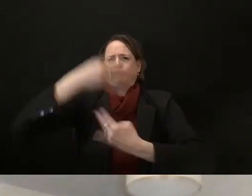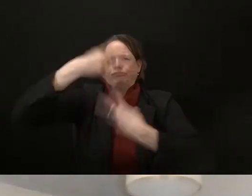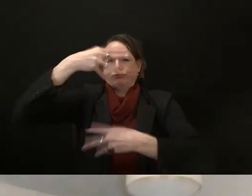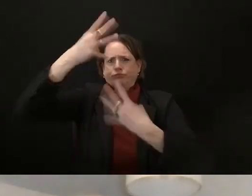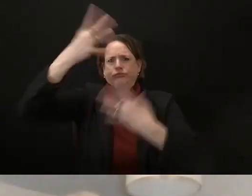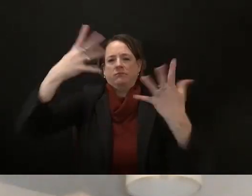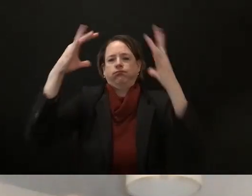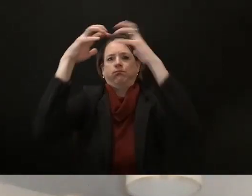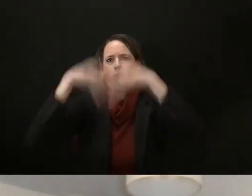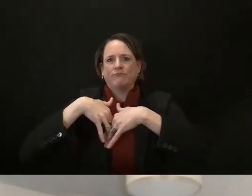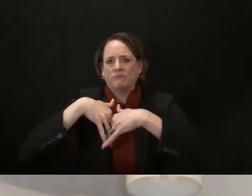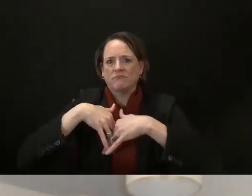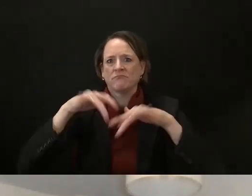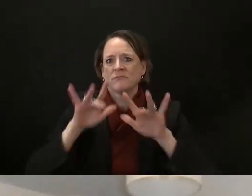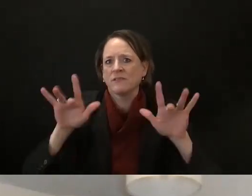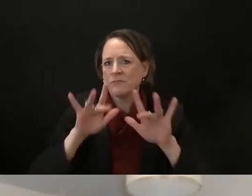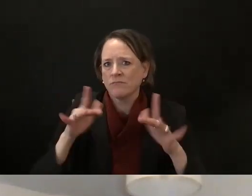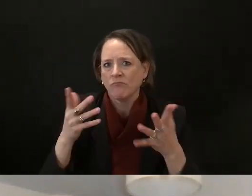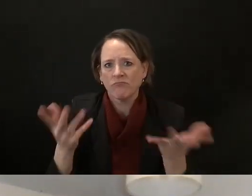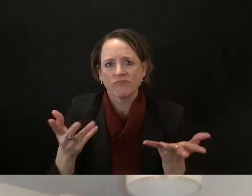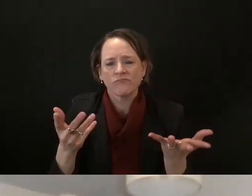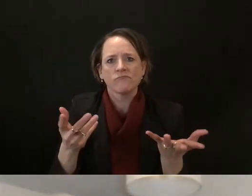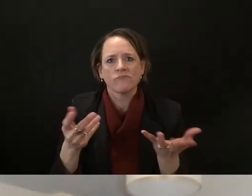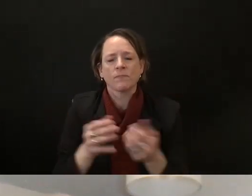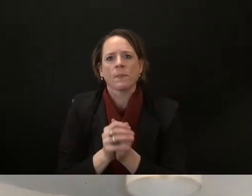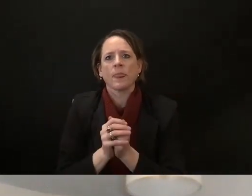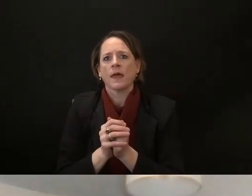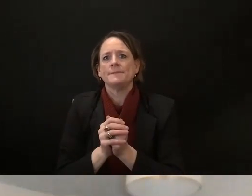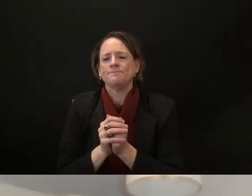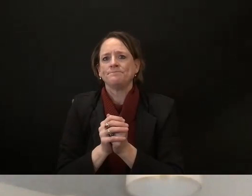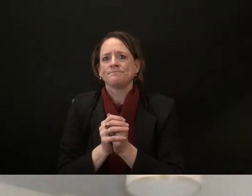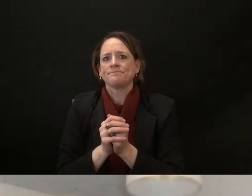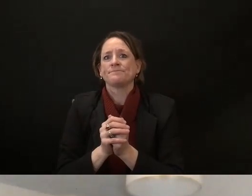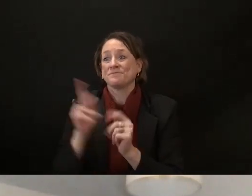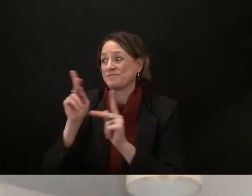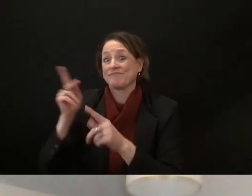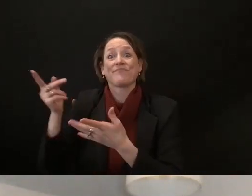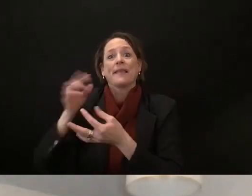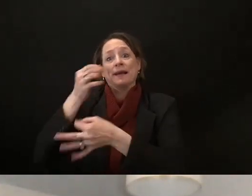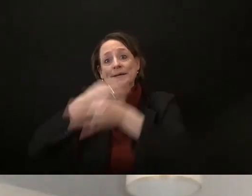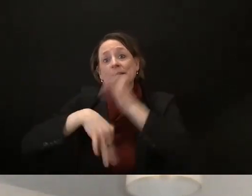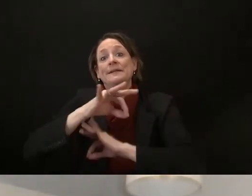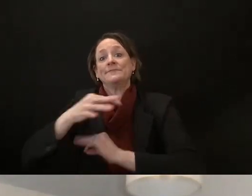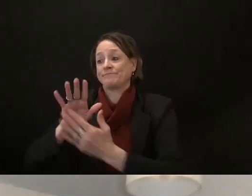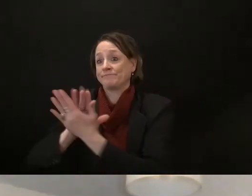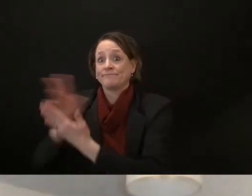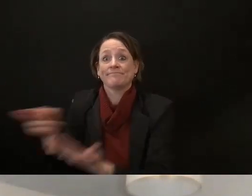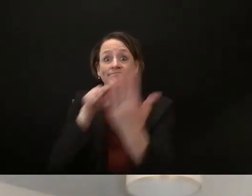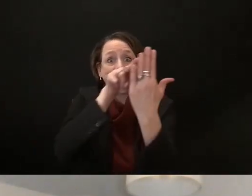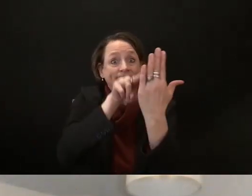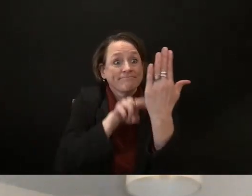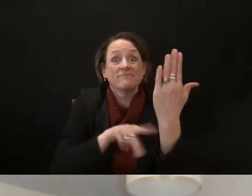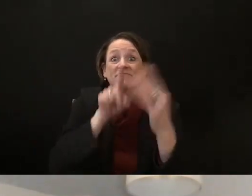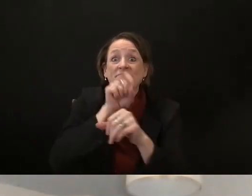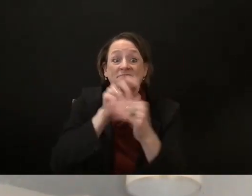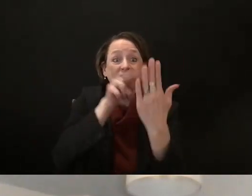read those they actually have paper copies of it which is hard to believe in this day and age so um you